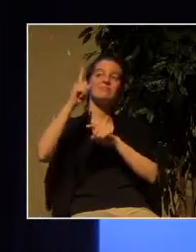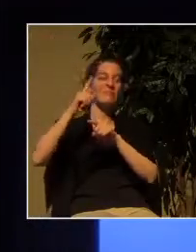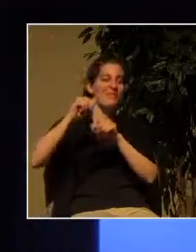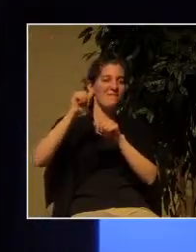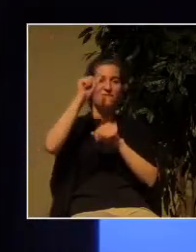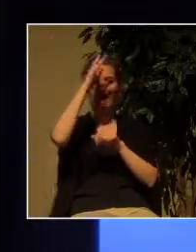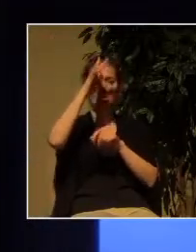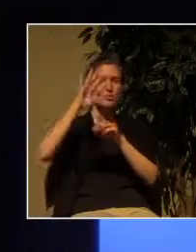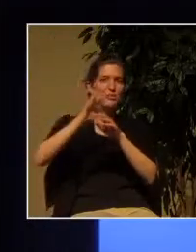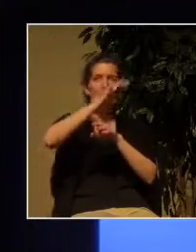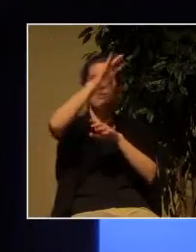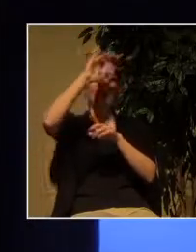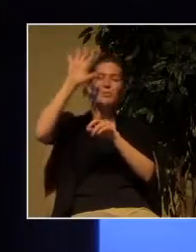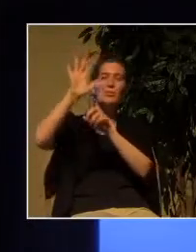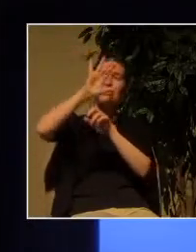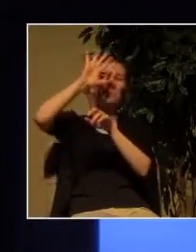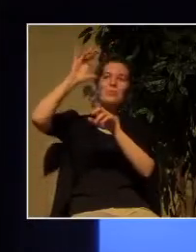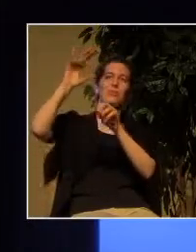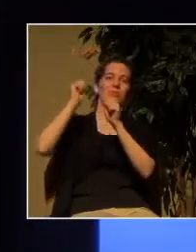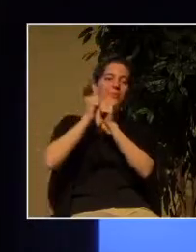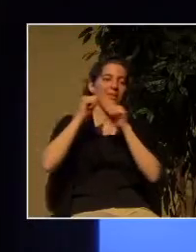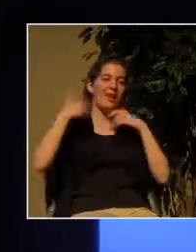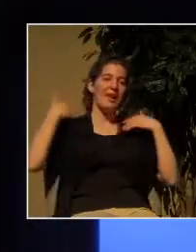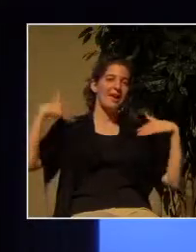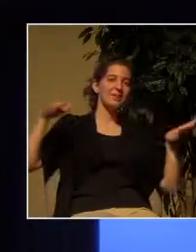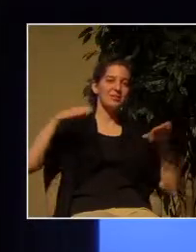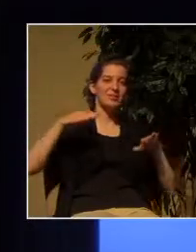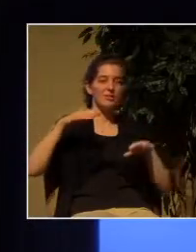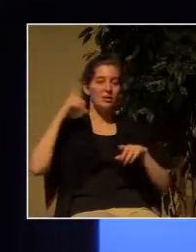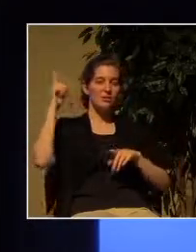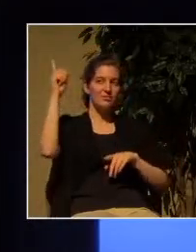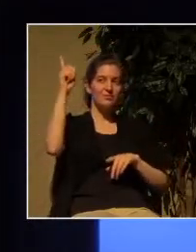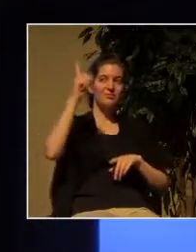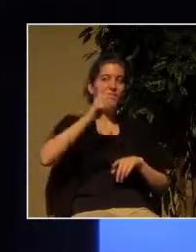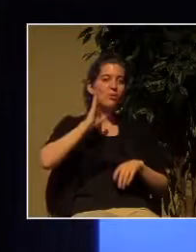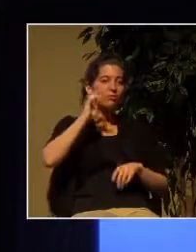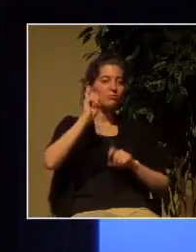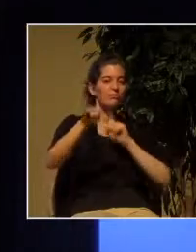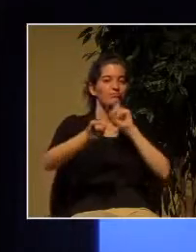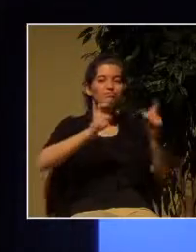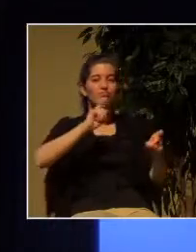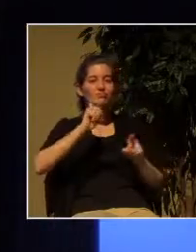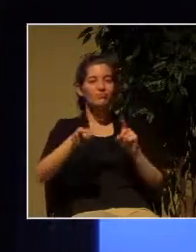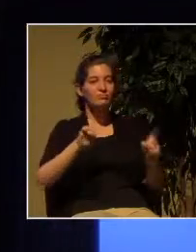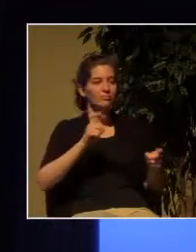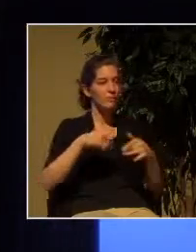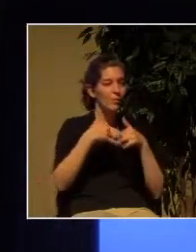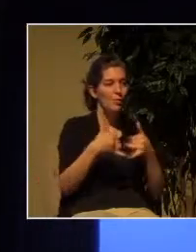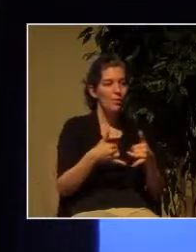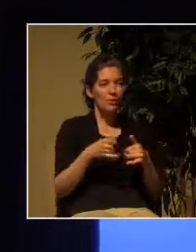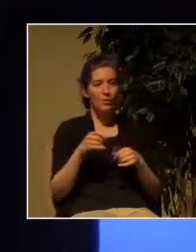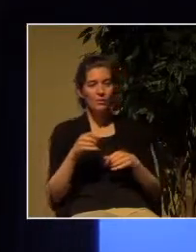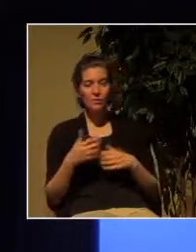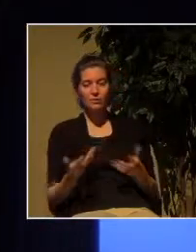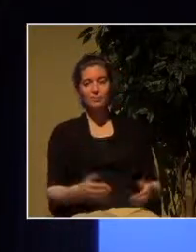each person according to what he has done two gates